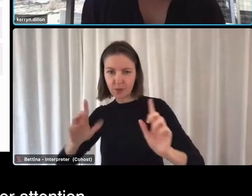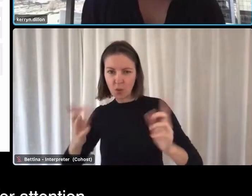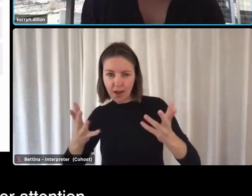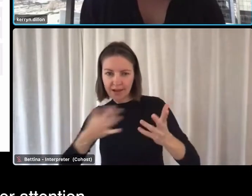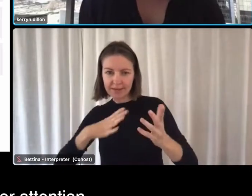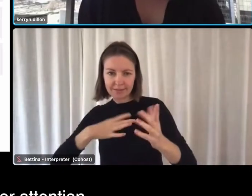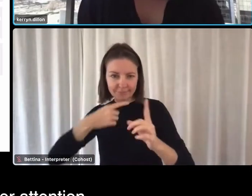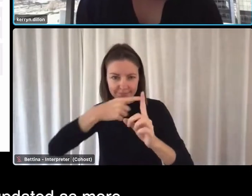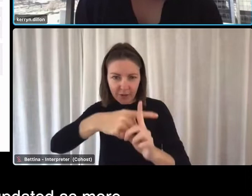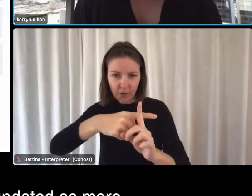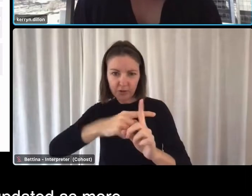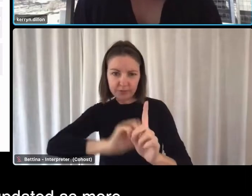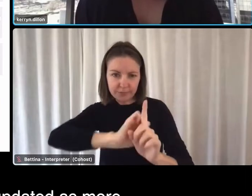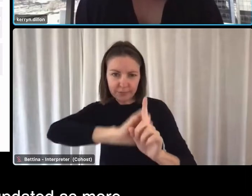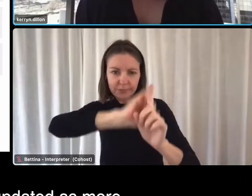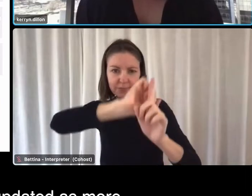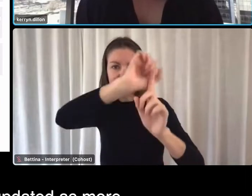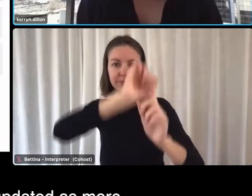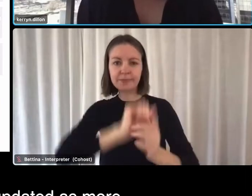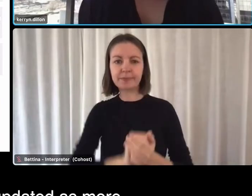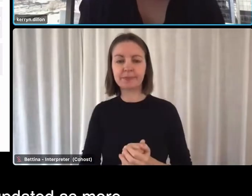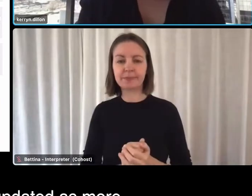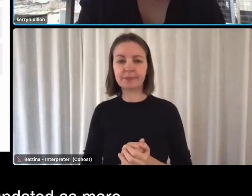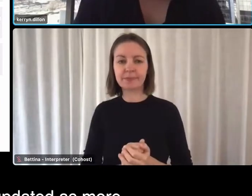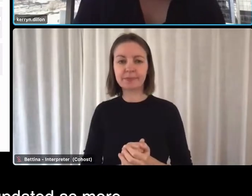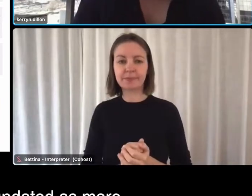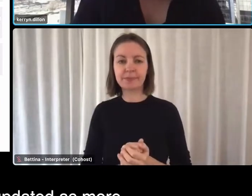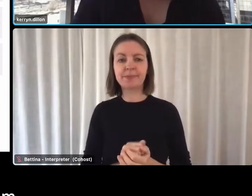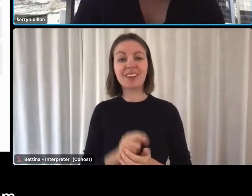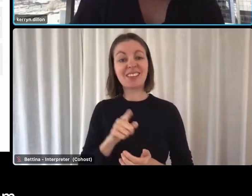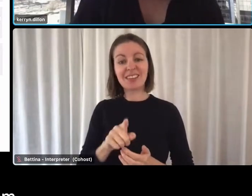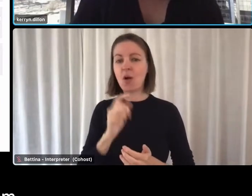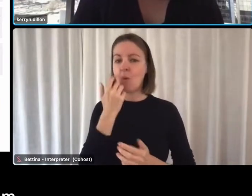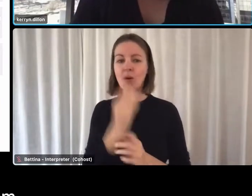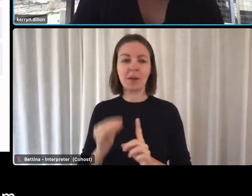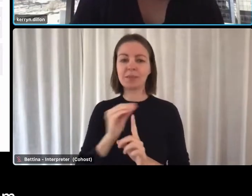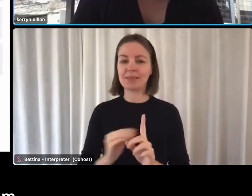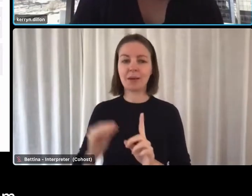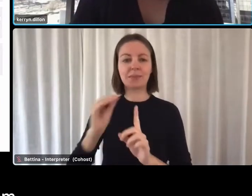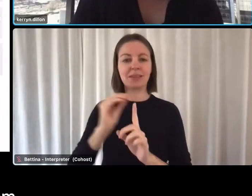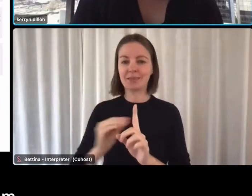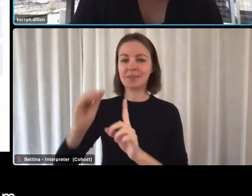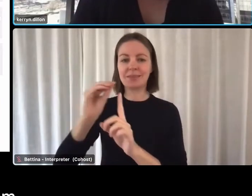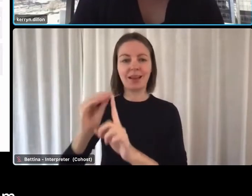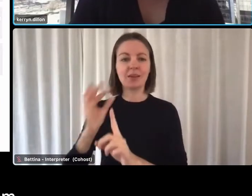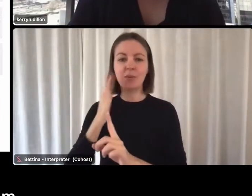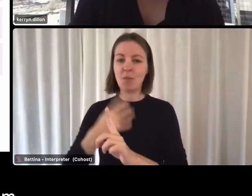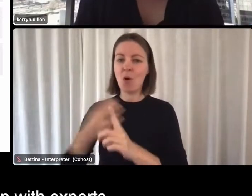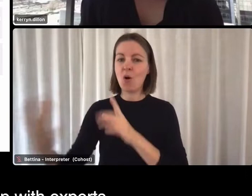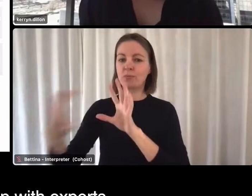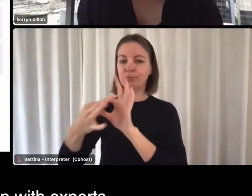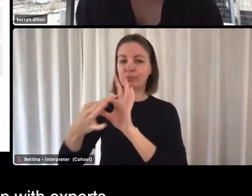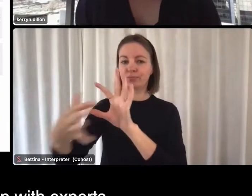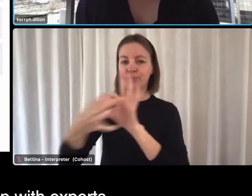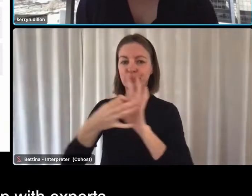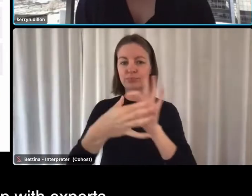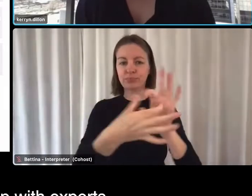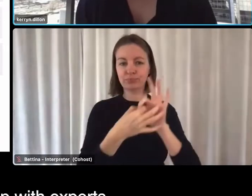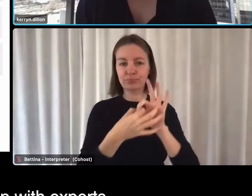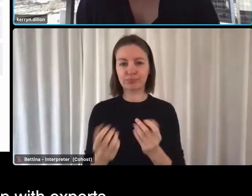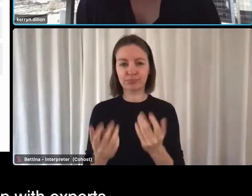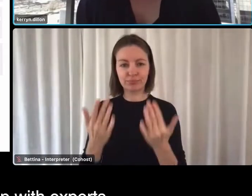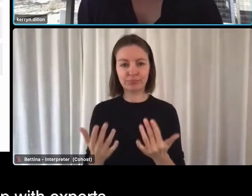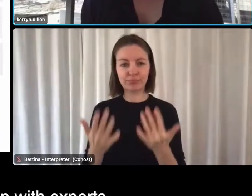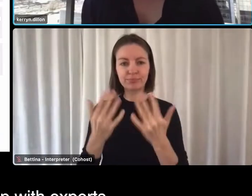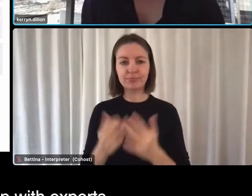attention. These benchmarks will be continually updated as more providers enter the program. You'll also attend a